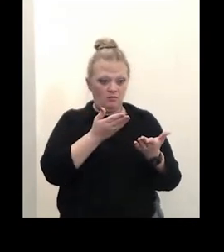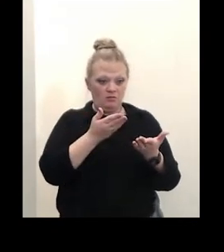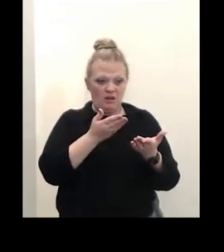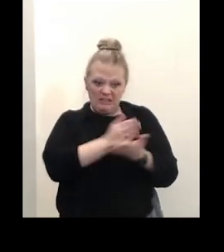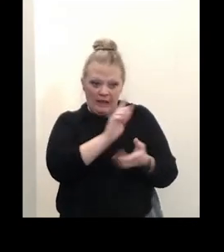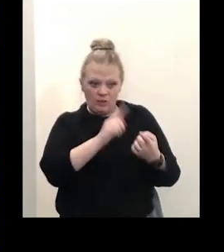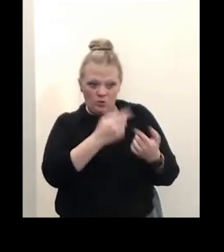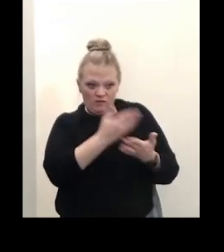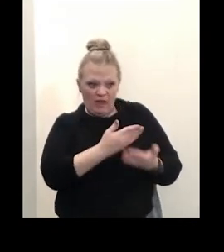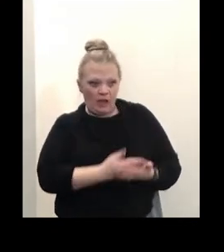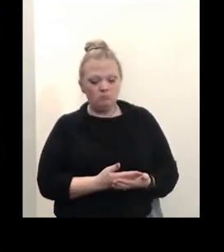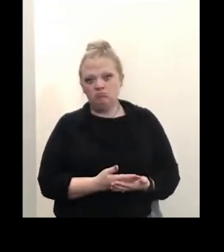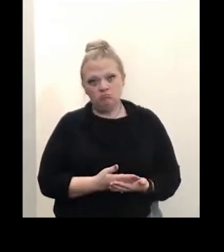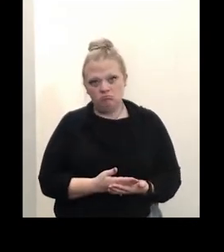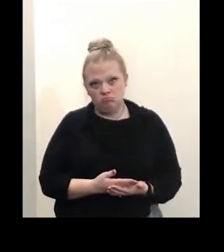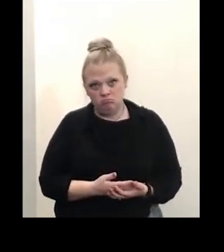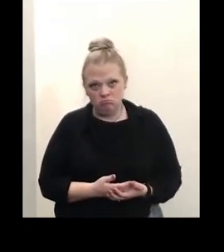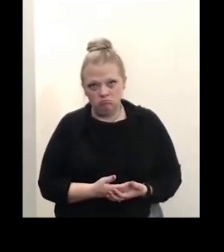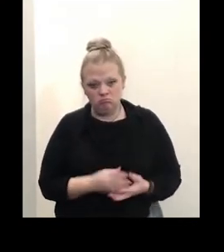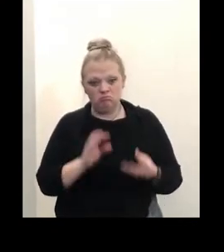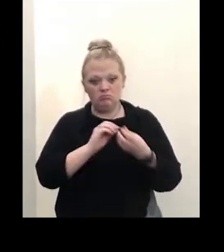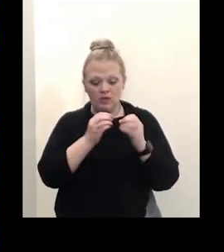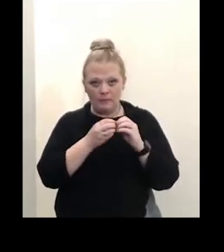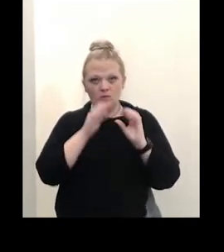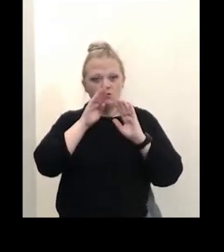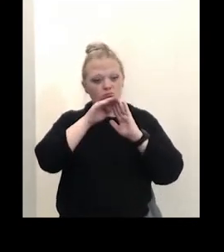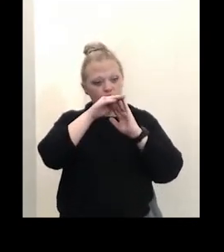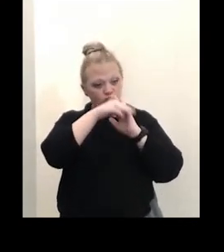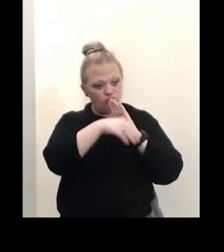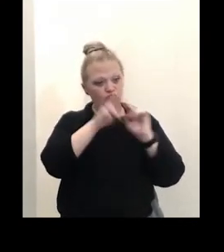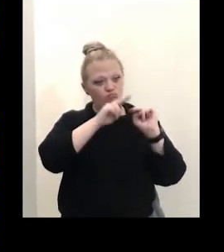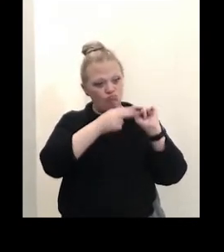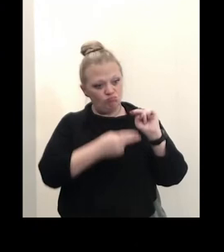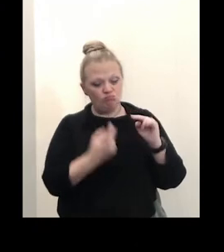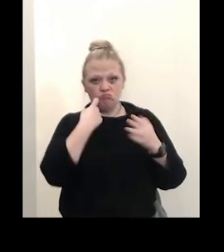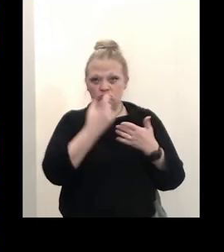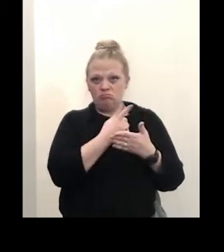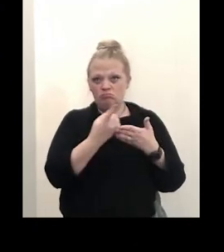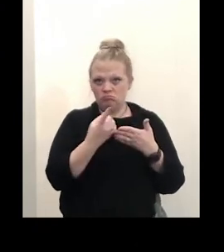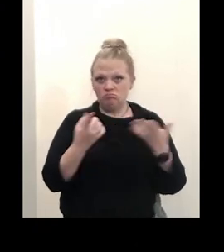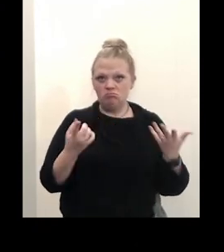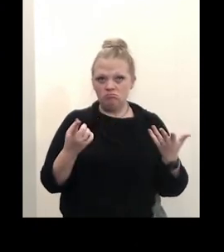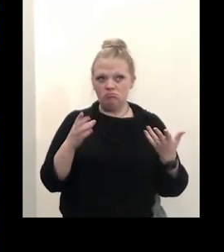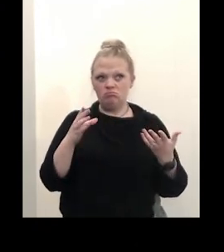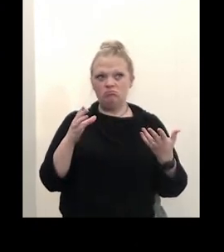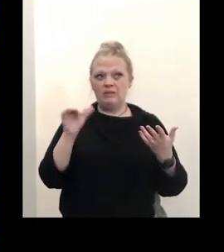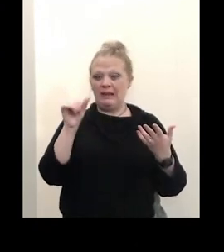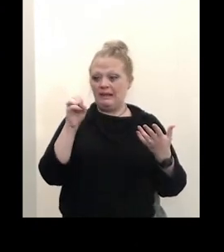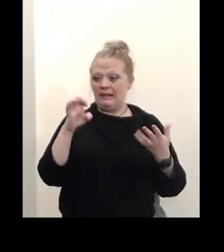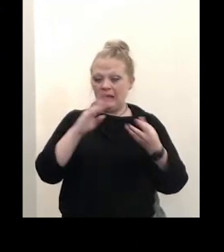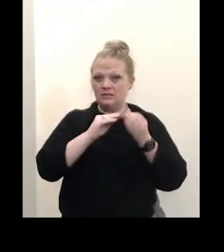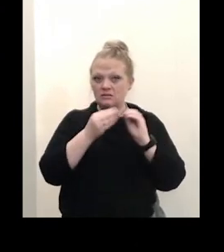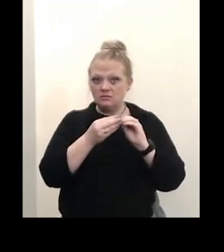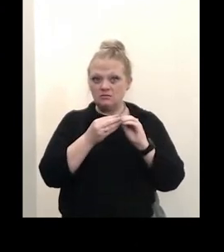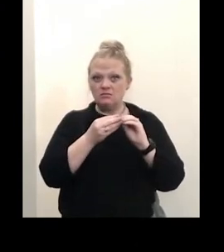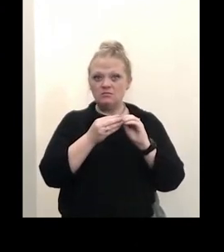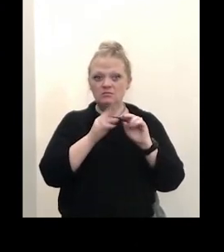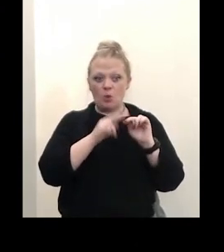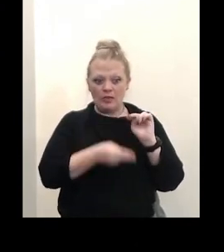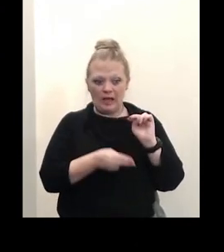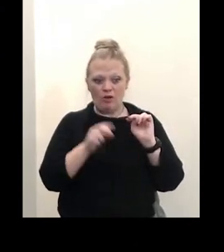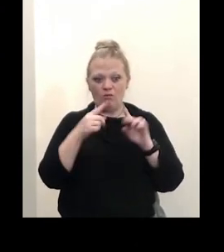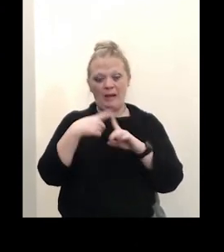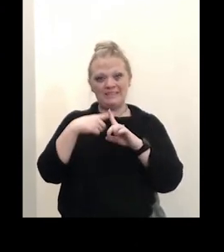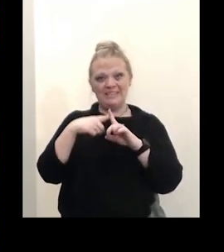our numbers have been declining in the last a week or so our case rates have been going down our positivity rates have been going down